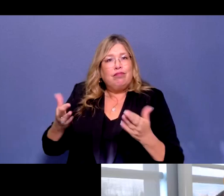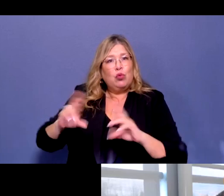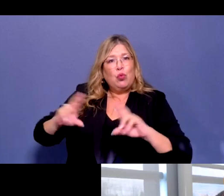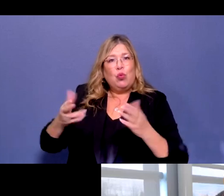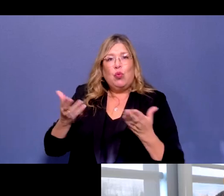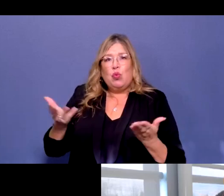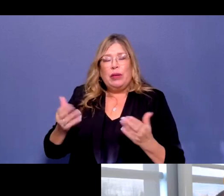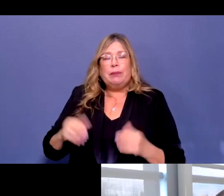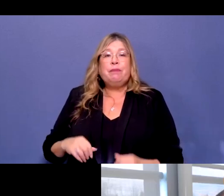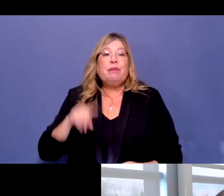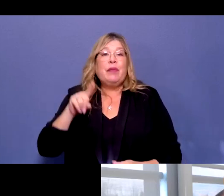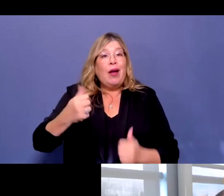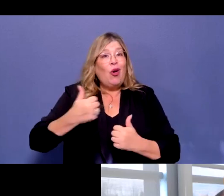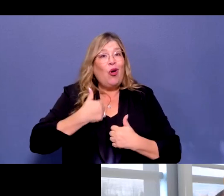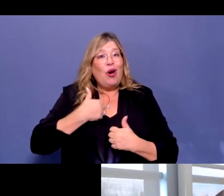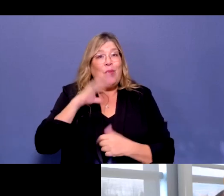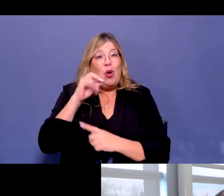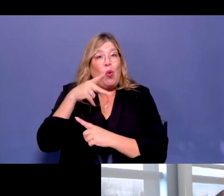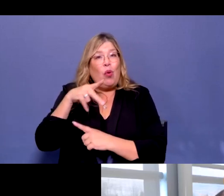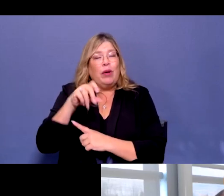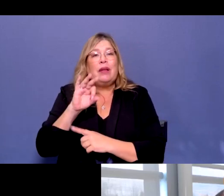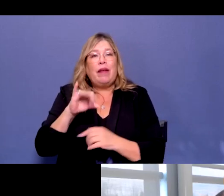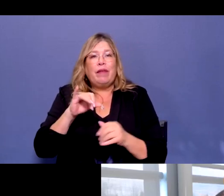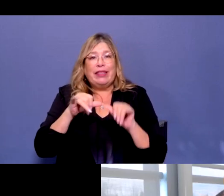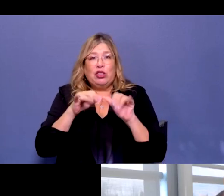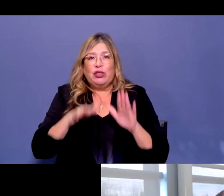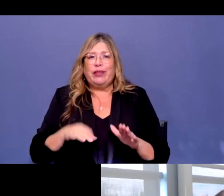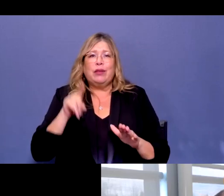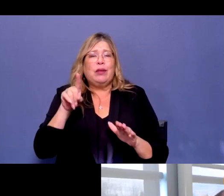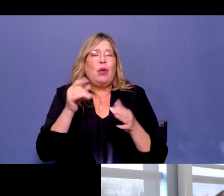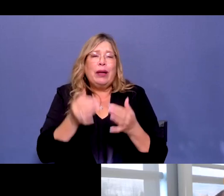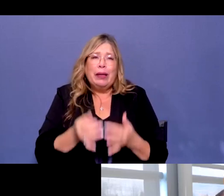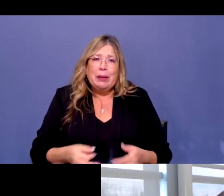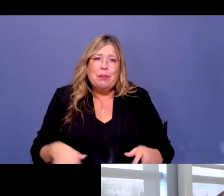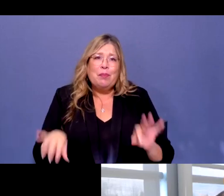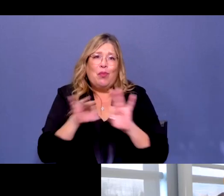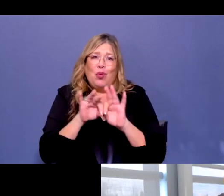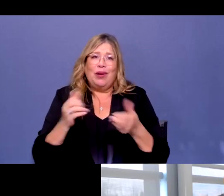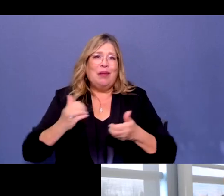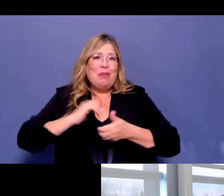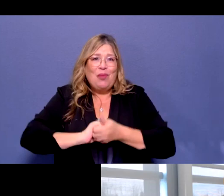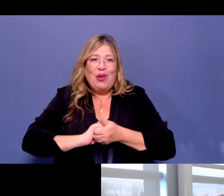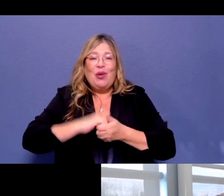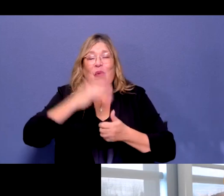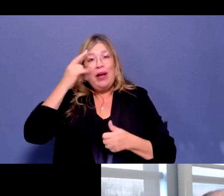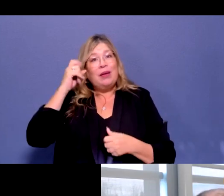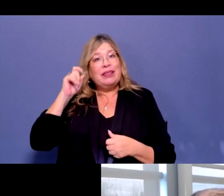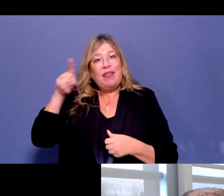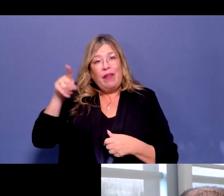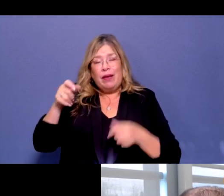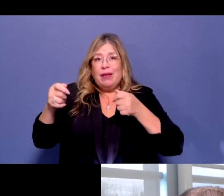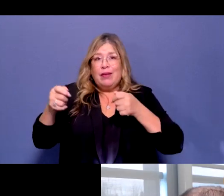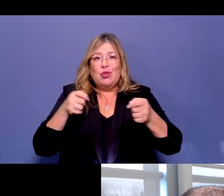is a very important partner in terms of their role, and they control many of the